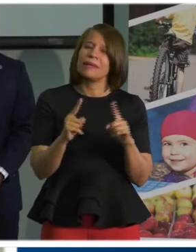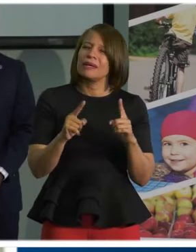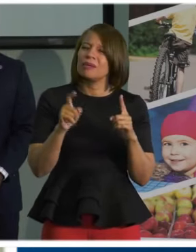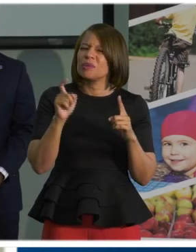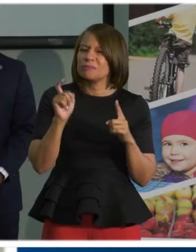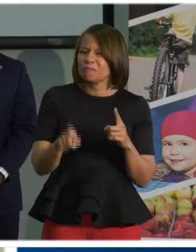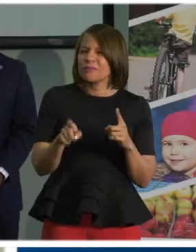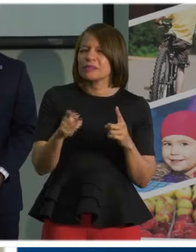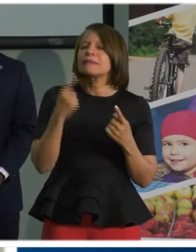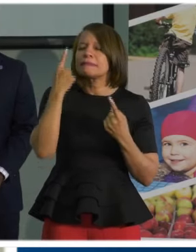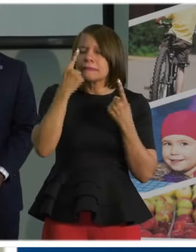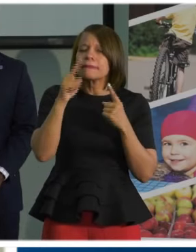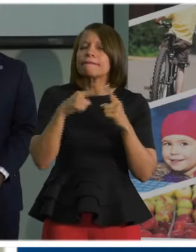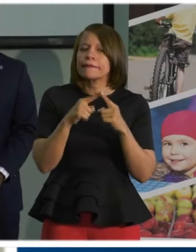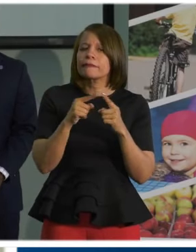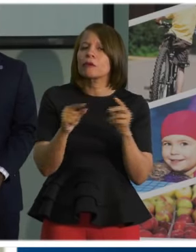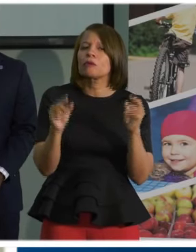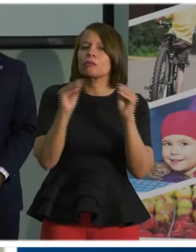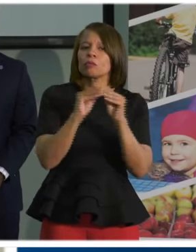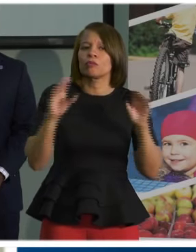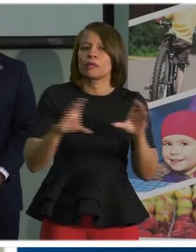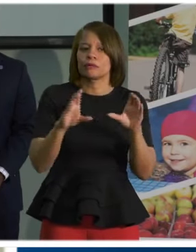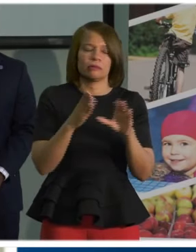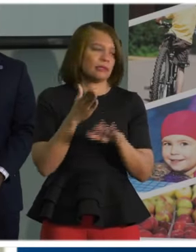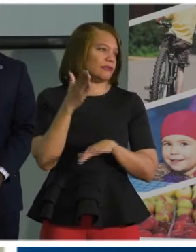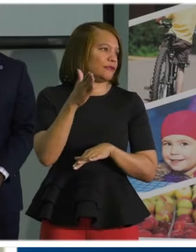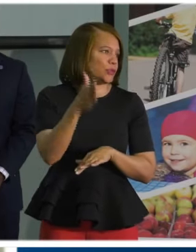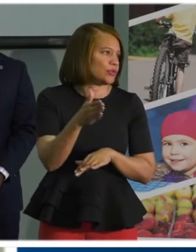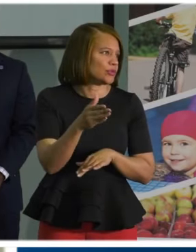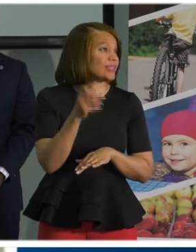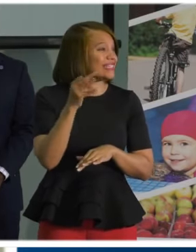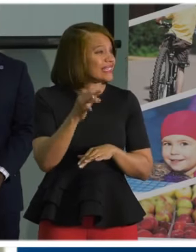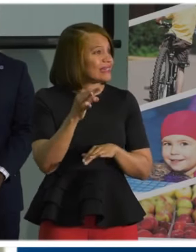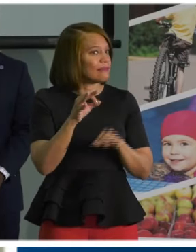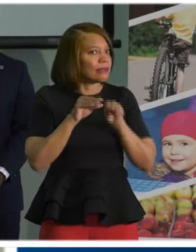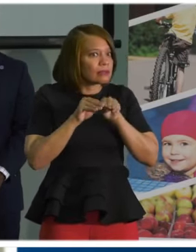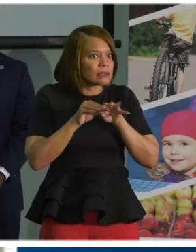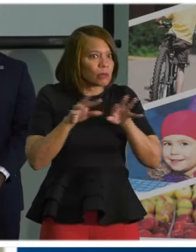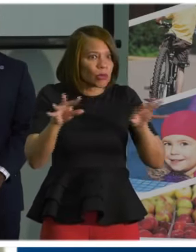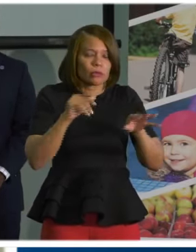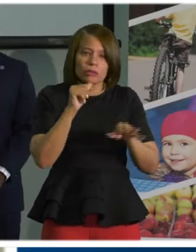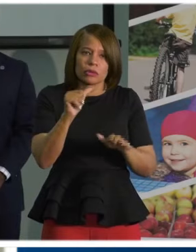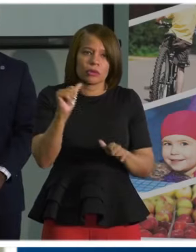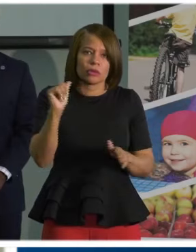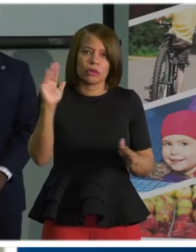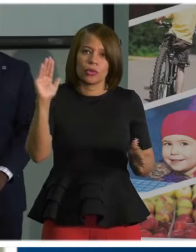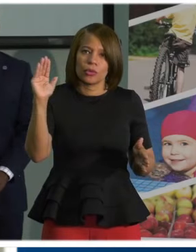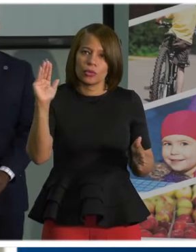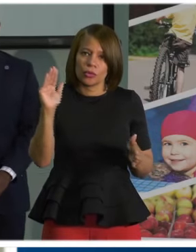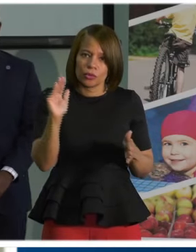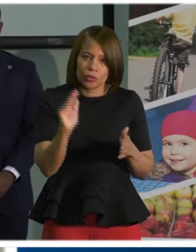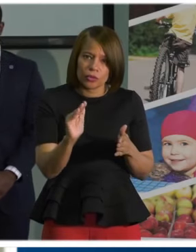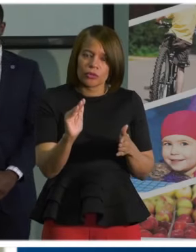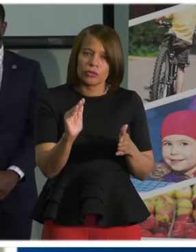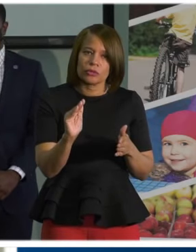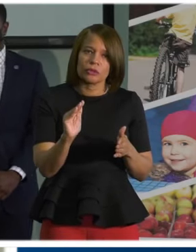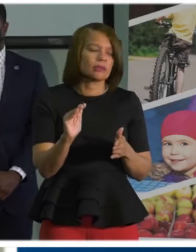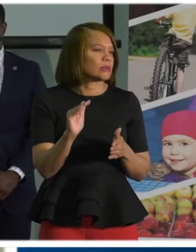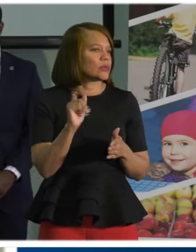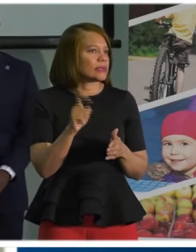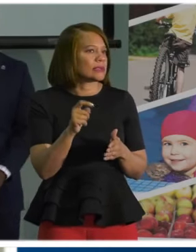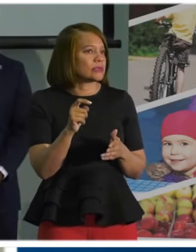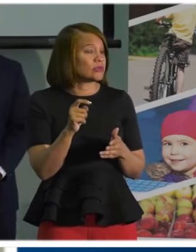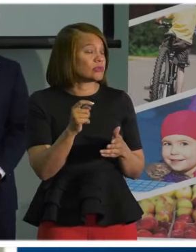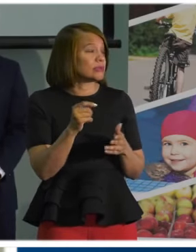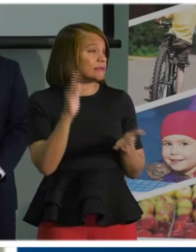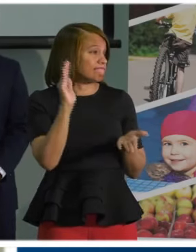additional action in the future if we don't slow down the spread and see, uh, the reductions, uh, that